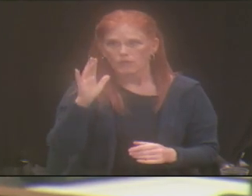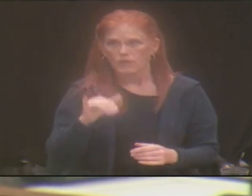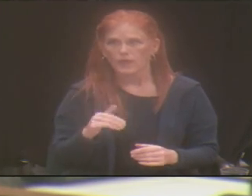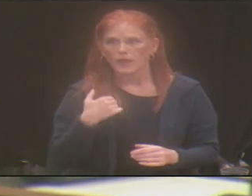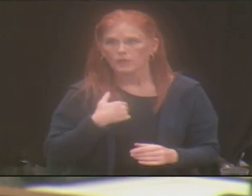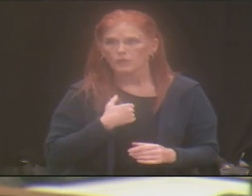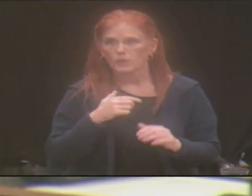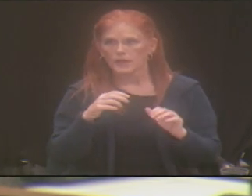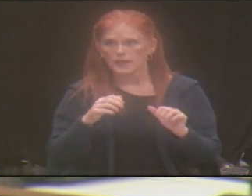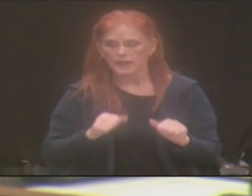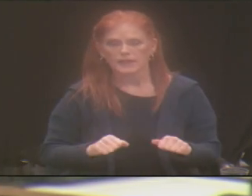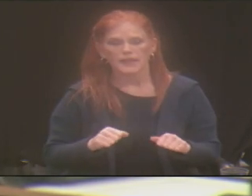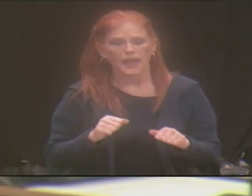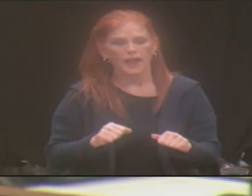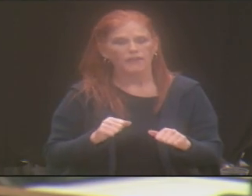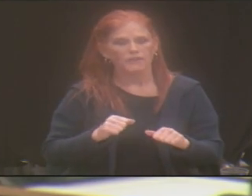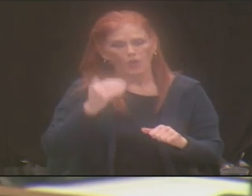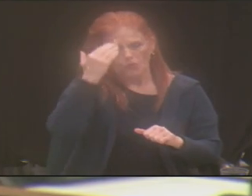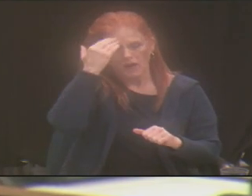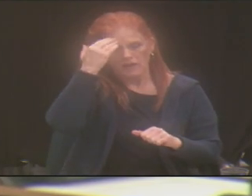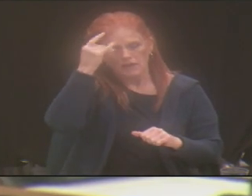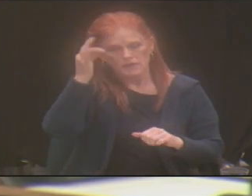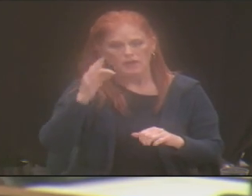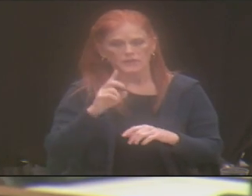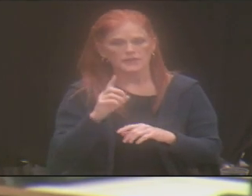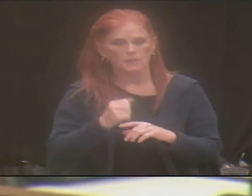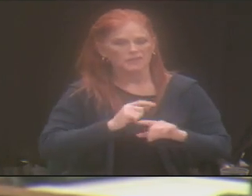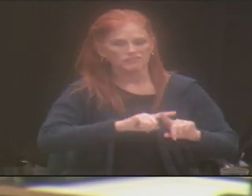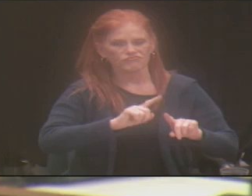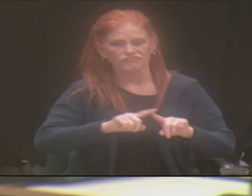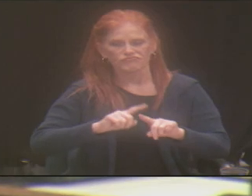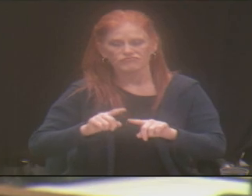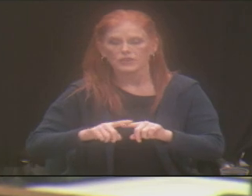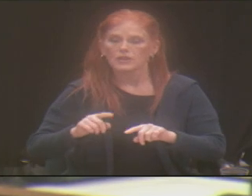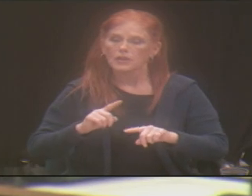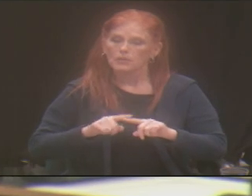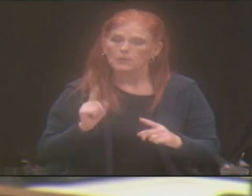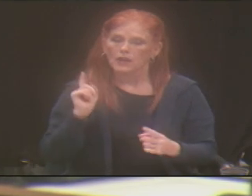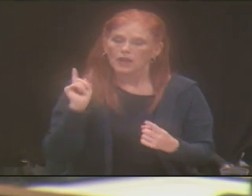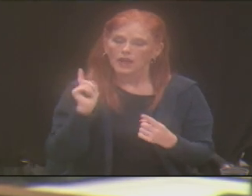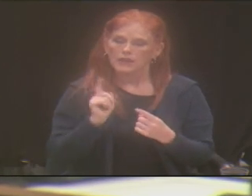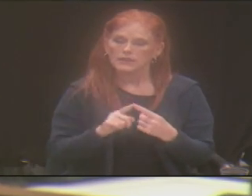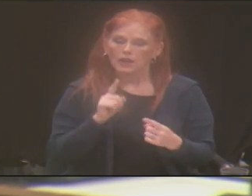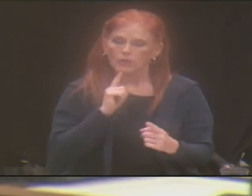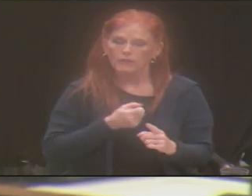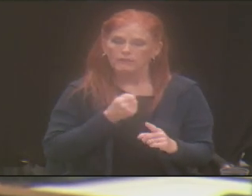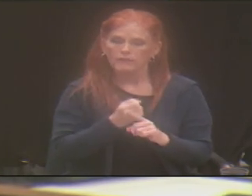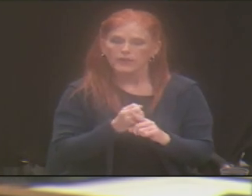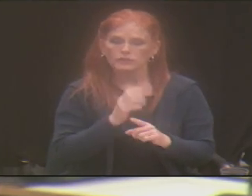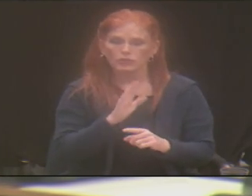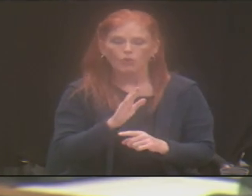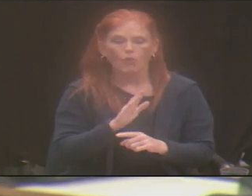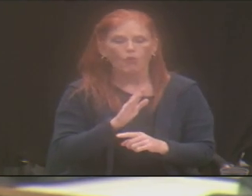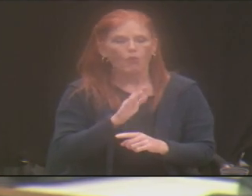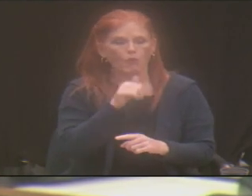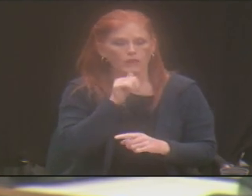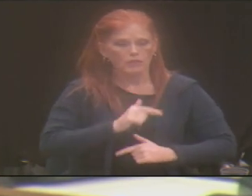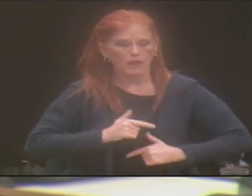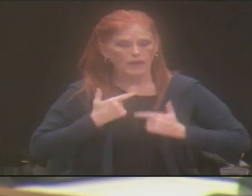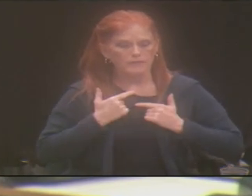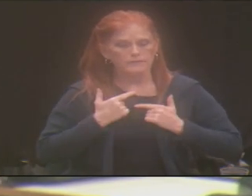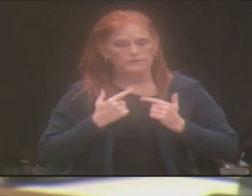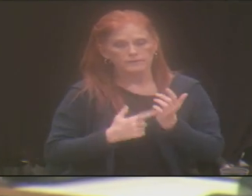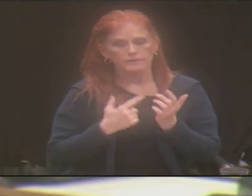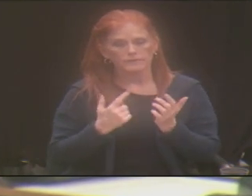have varying awarenesses of disability. But until it enters your life personally, it's hard to